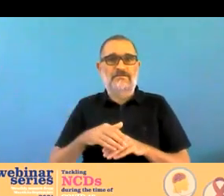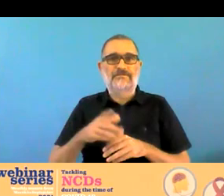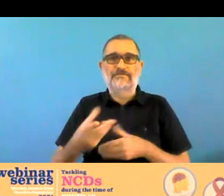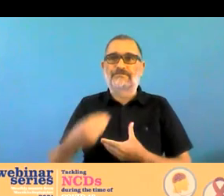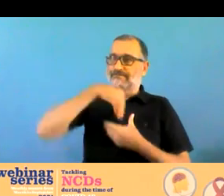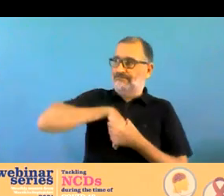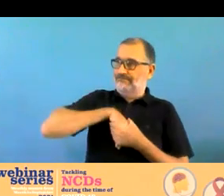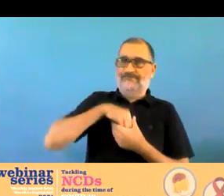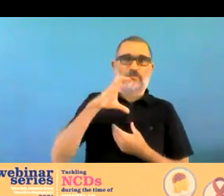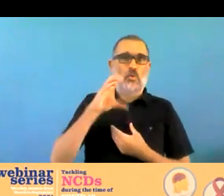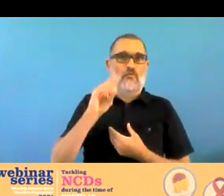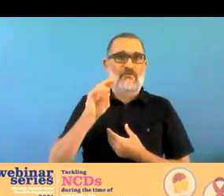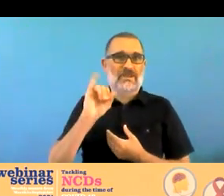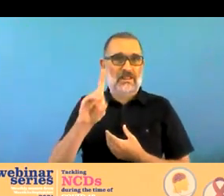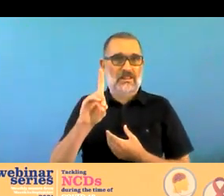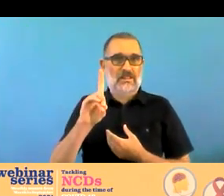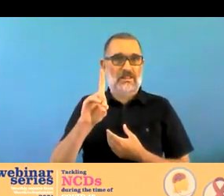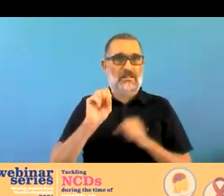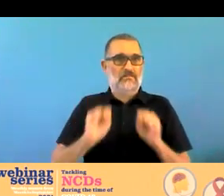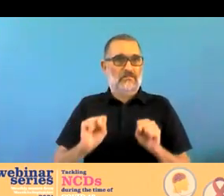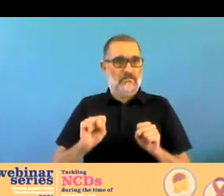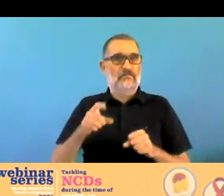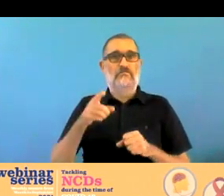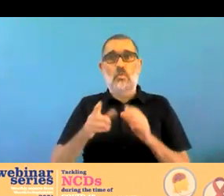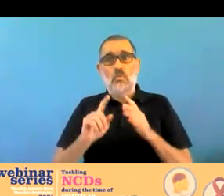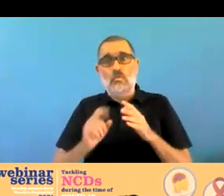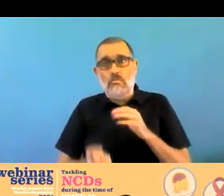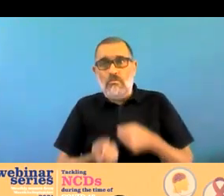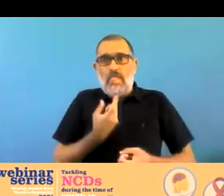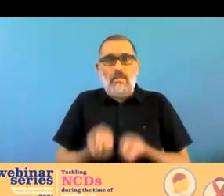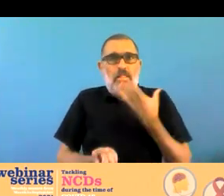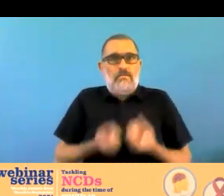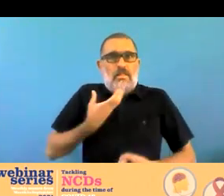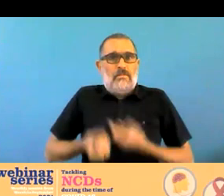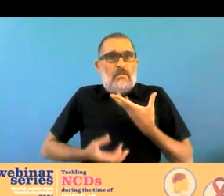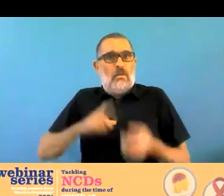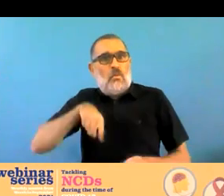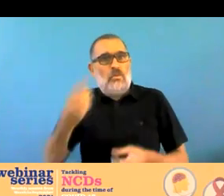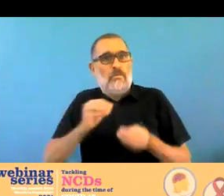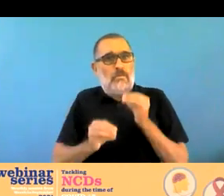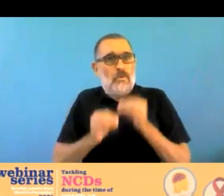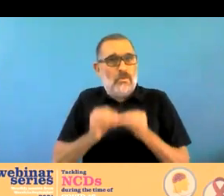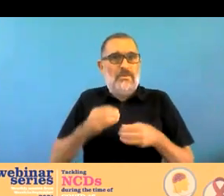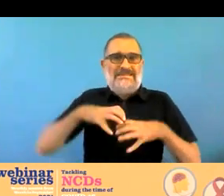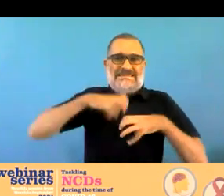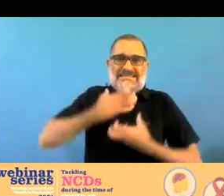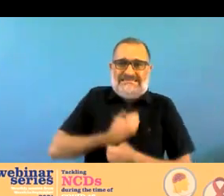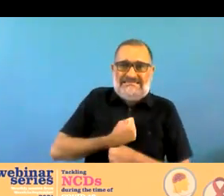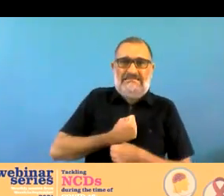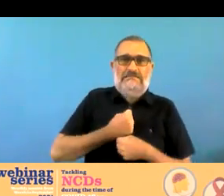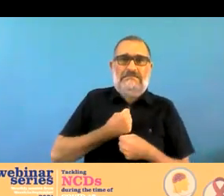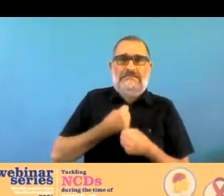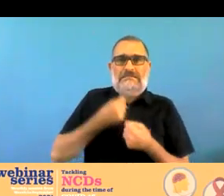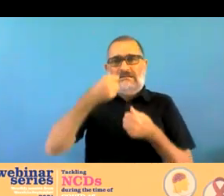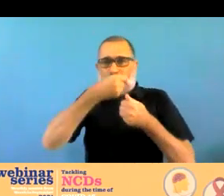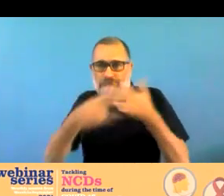and so forth so this is one of the messages that we are trying to get out adversity is a risk factor for short